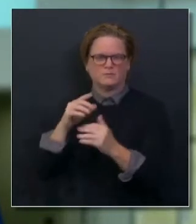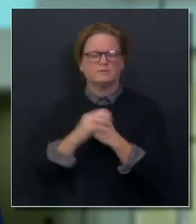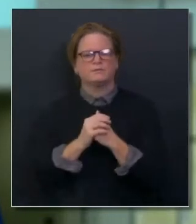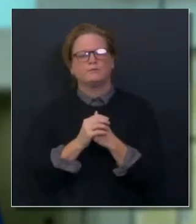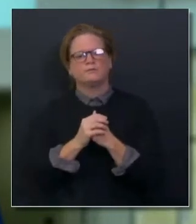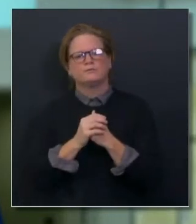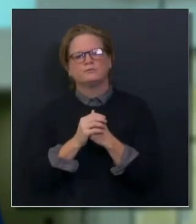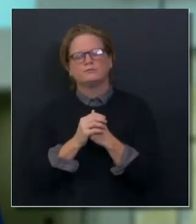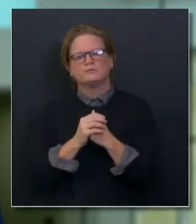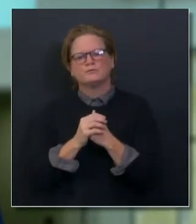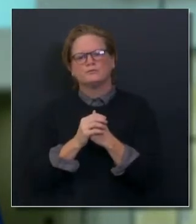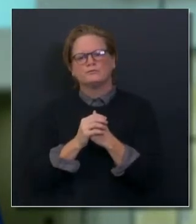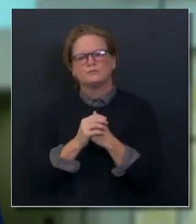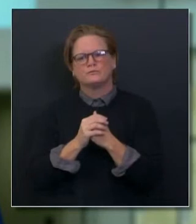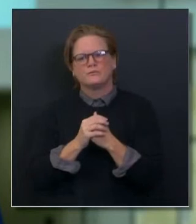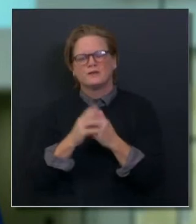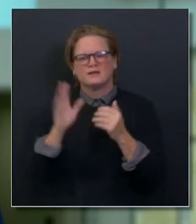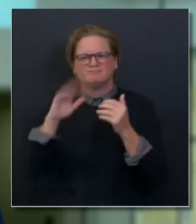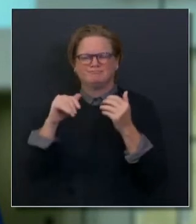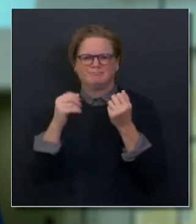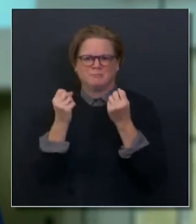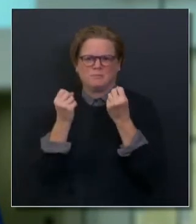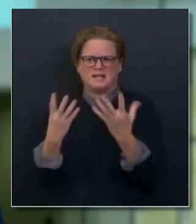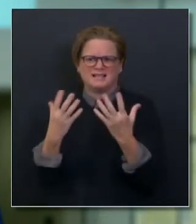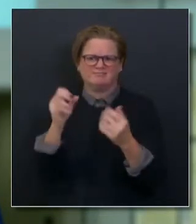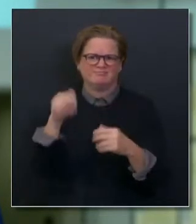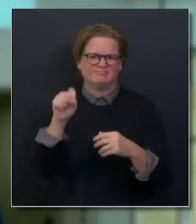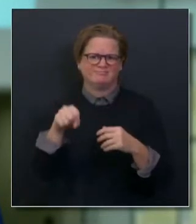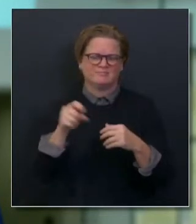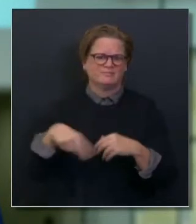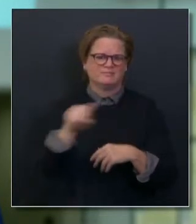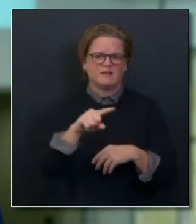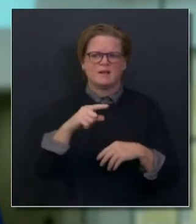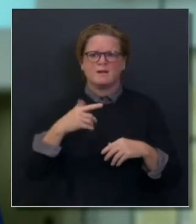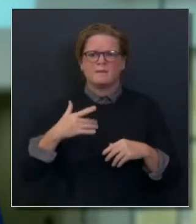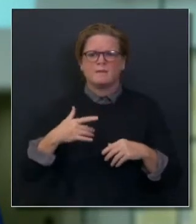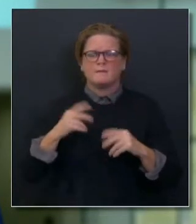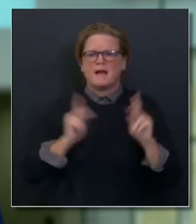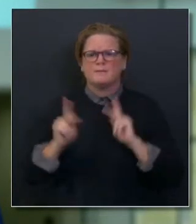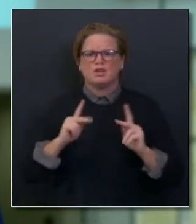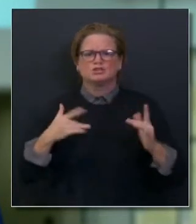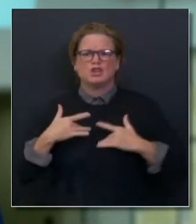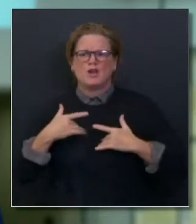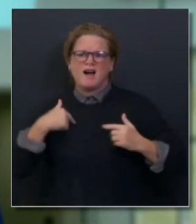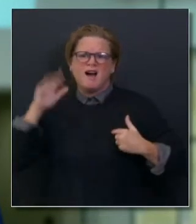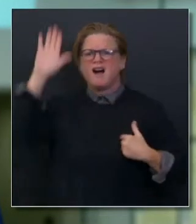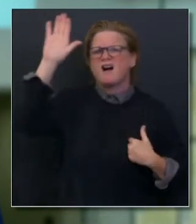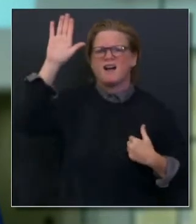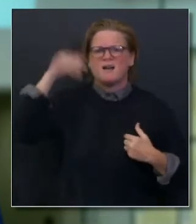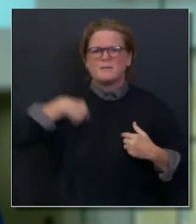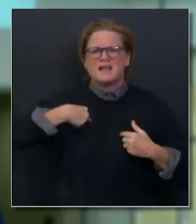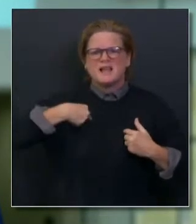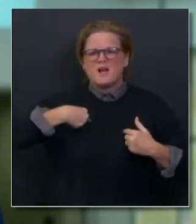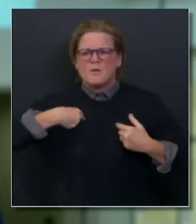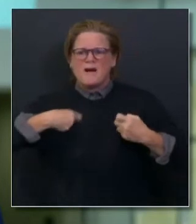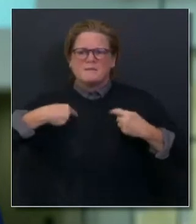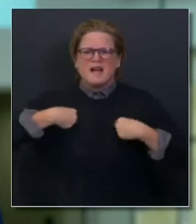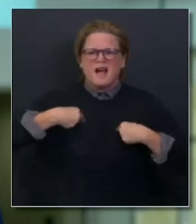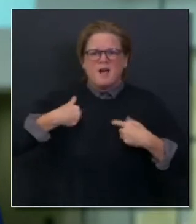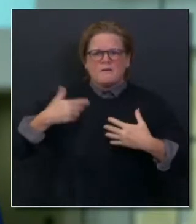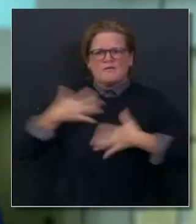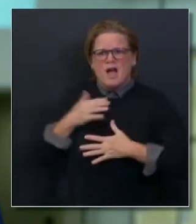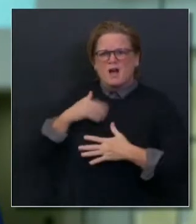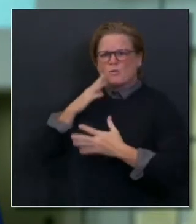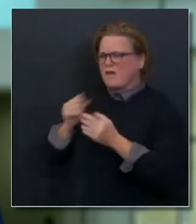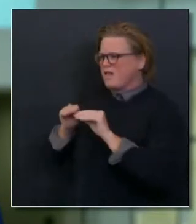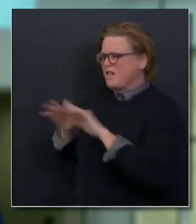telling that the concern about bringing it home to their families, spreading it on their own units. I think it's